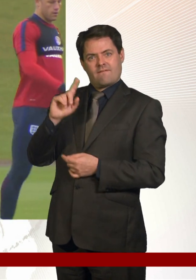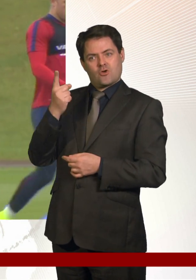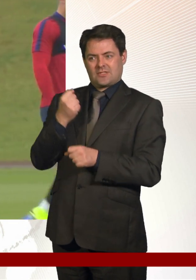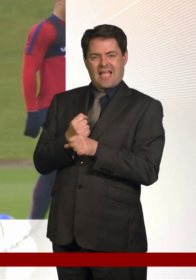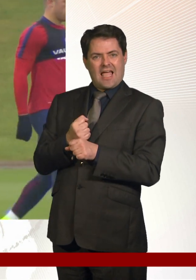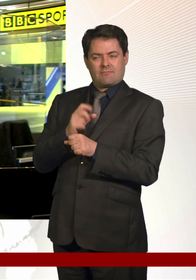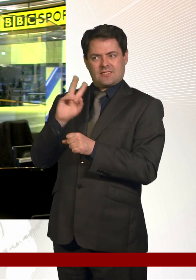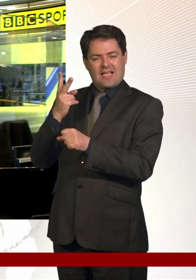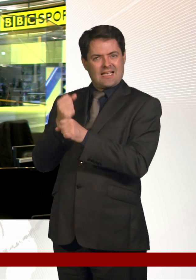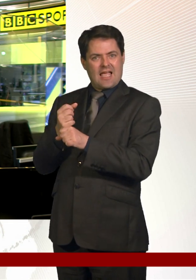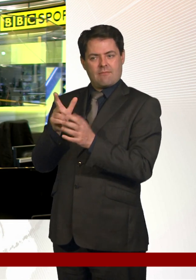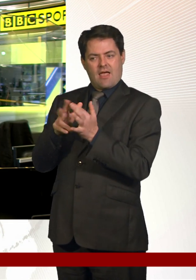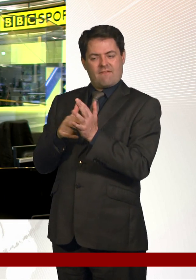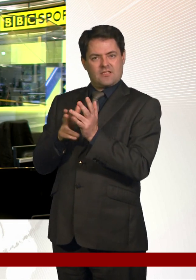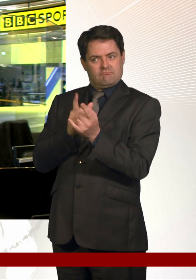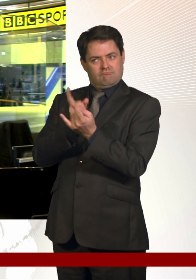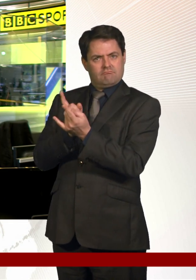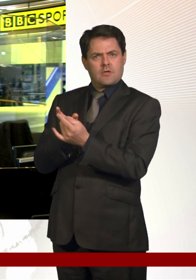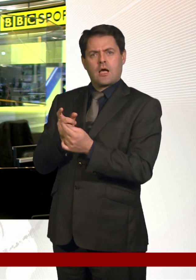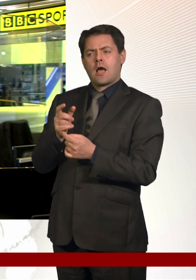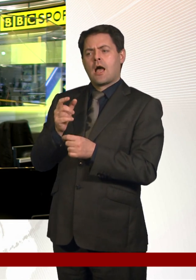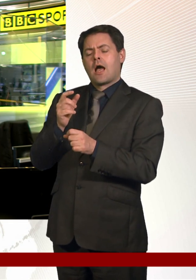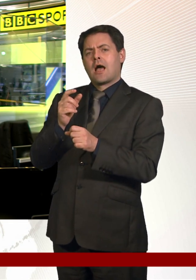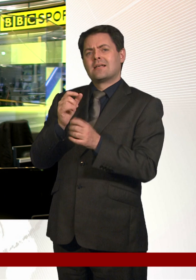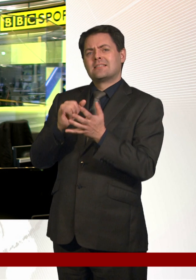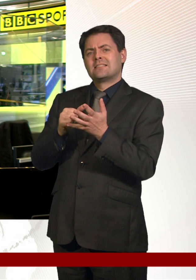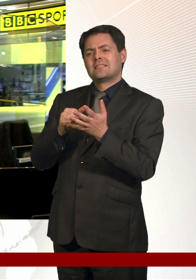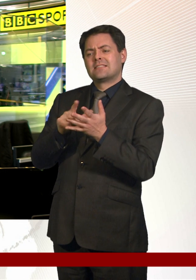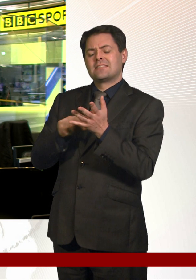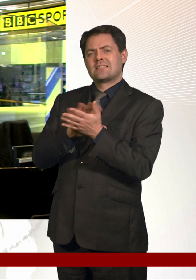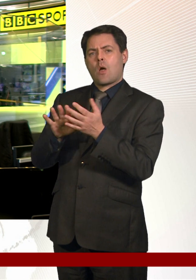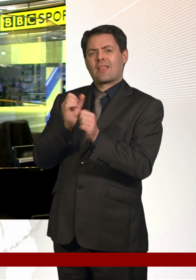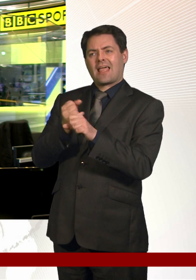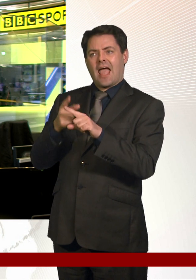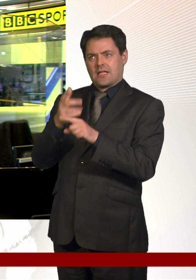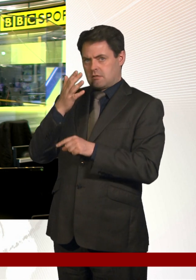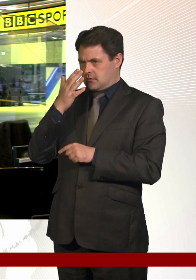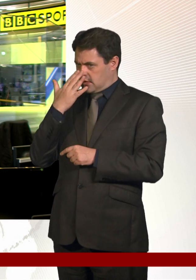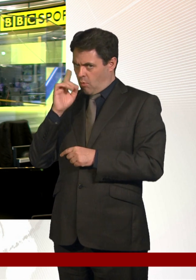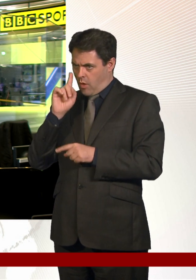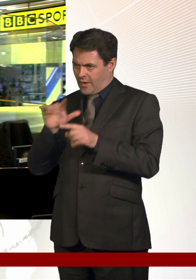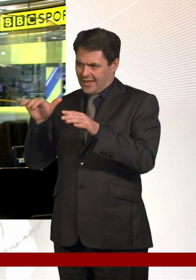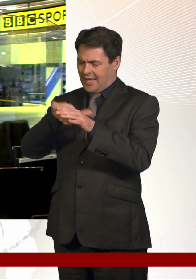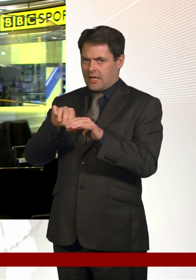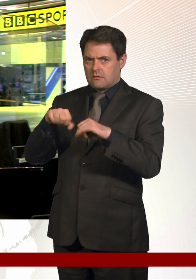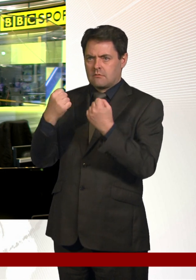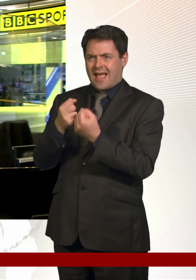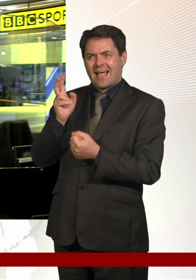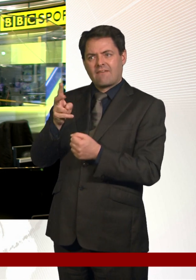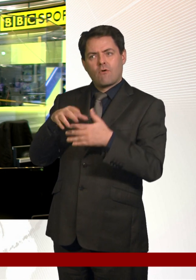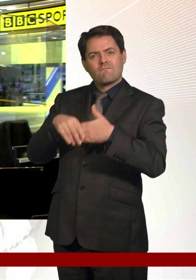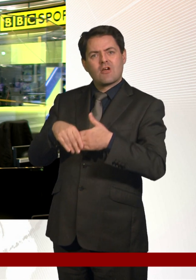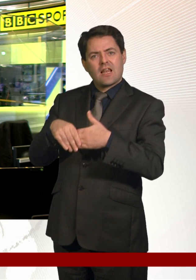two games. And Gareth Southgate, the England manager, was planning to recall him into this England squad for the upcoming friendlies.